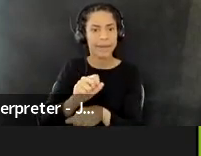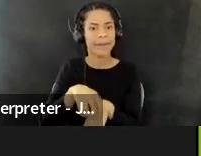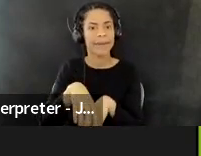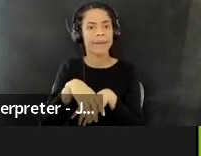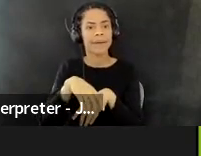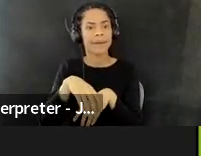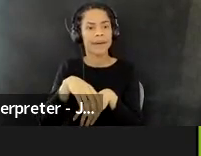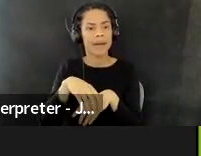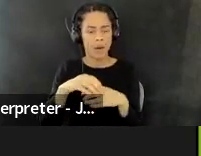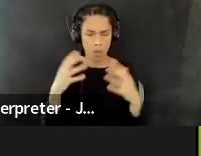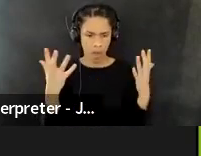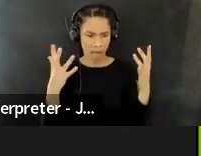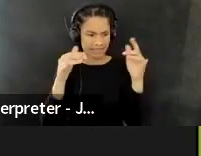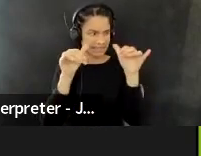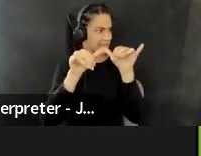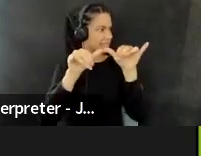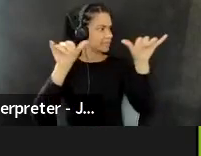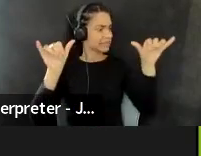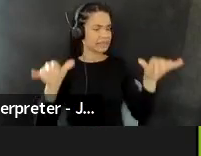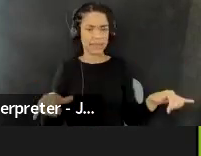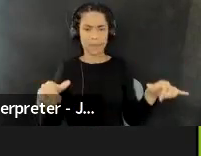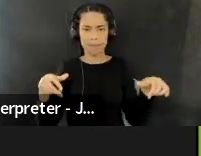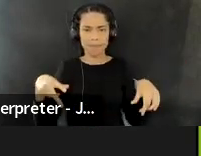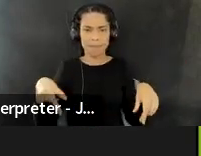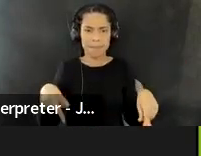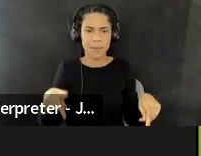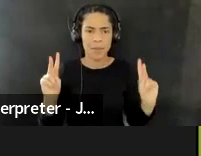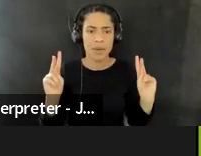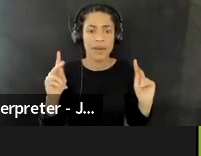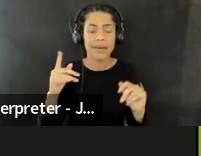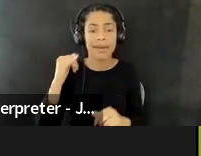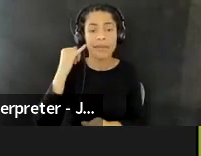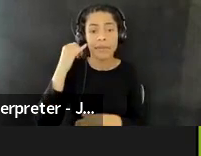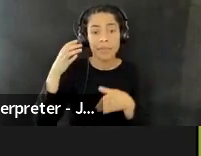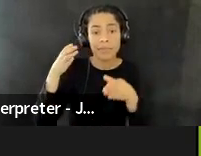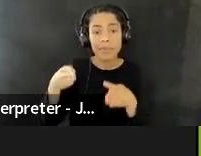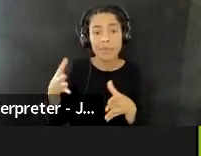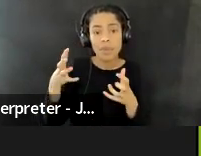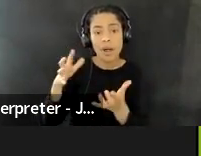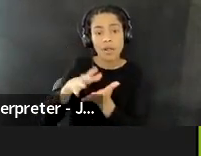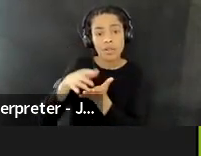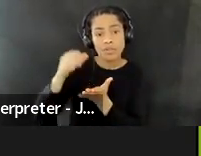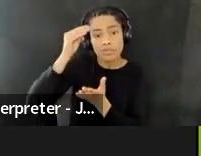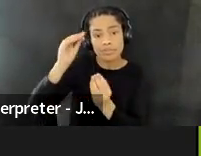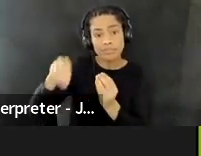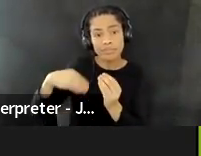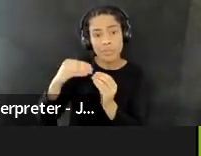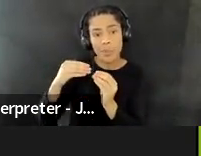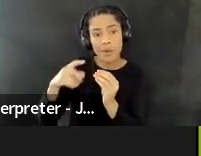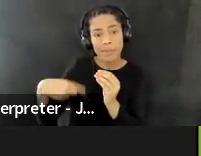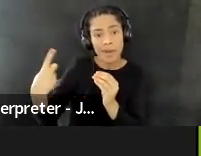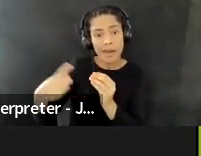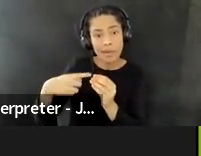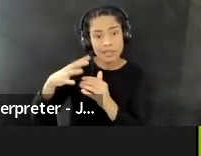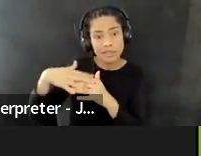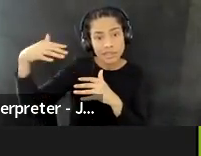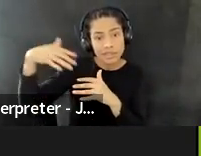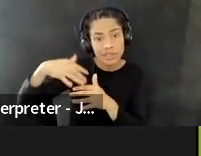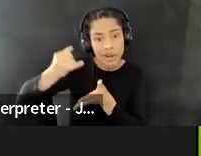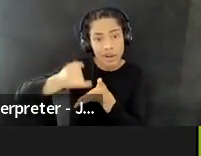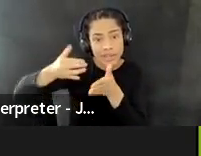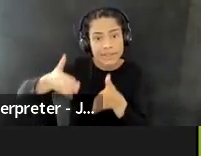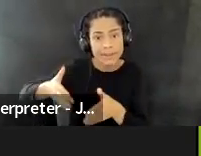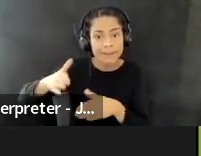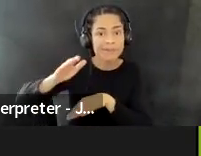those systemic ways, um, that if anyone is looking to get to know more about indigenous artists and arts workers on Turtle Island,